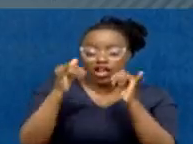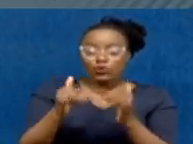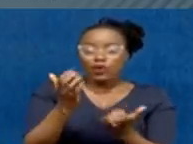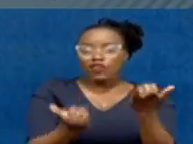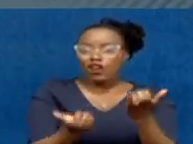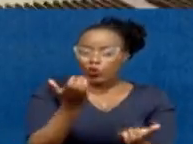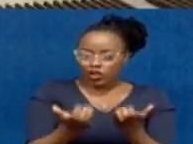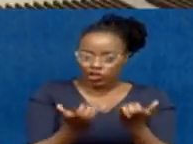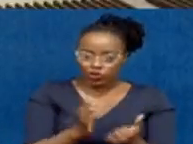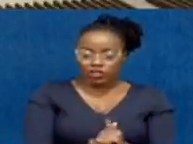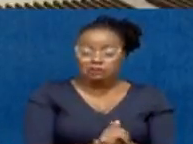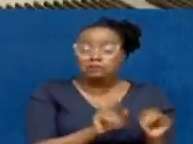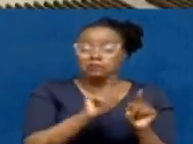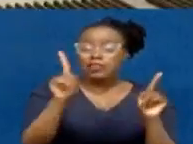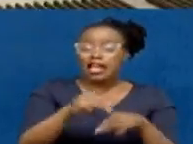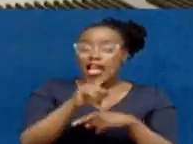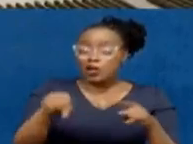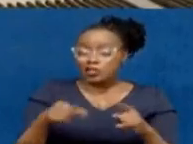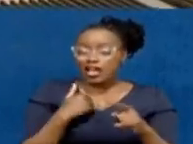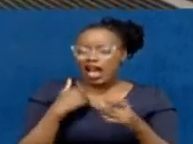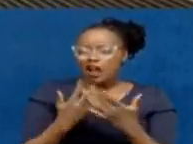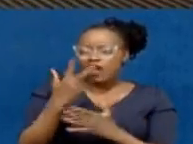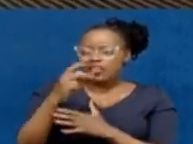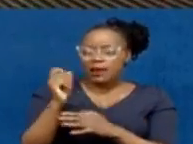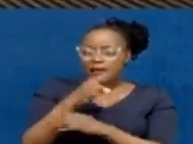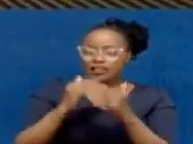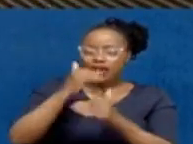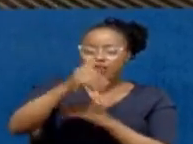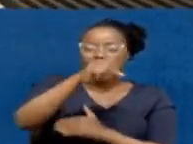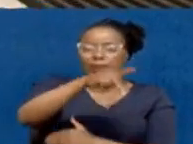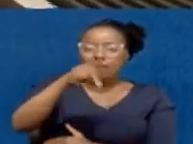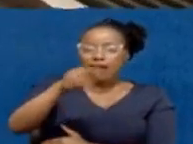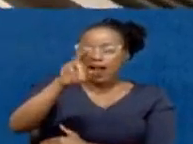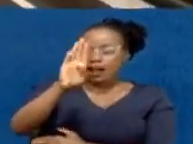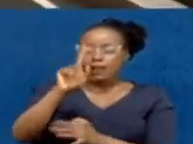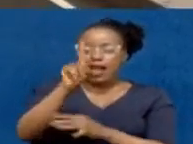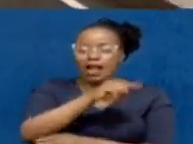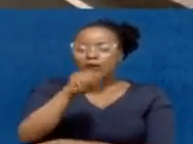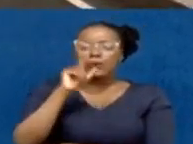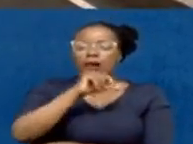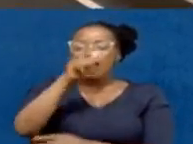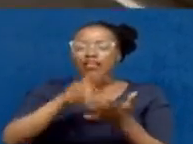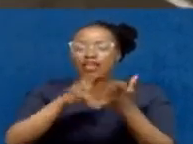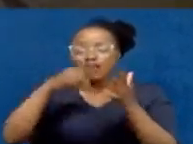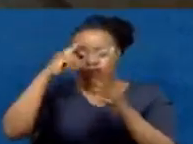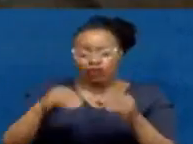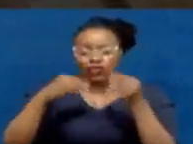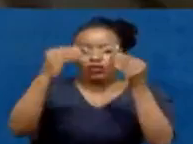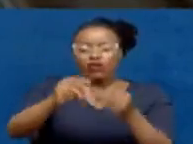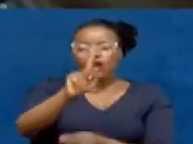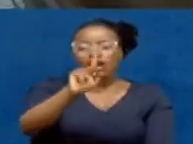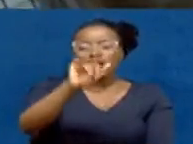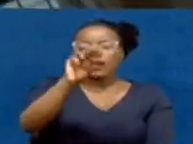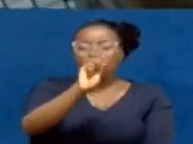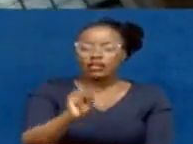evaluation. The nullification comes barely three months after PPRB nullified another contract for the supply of Kim's